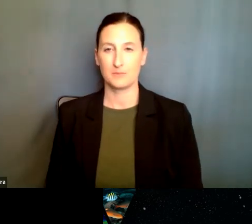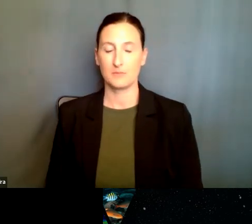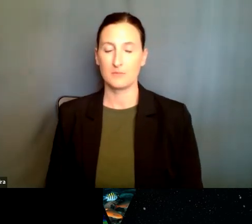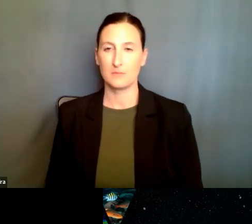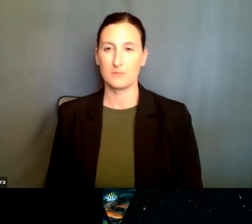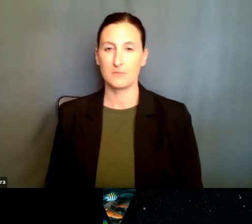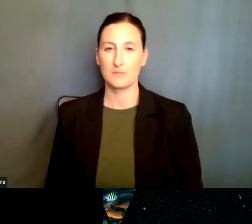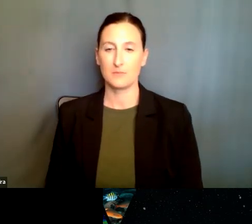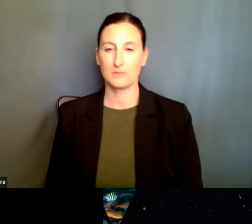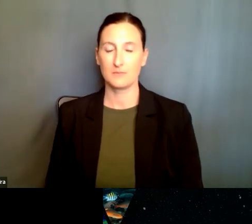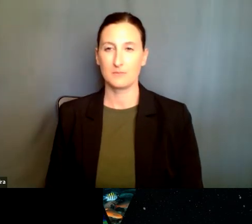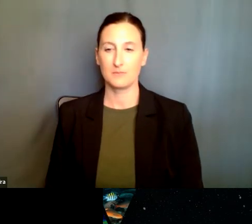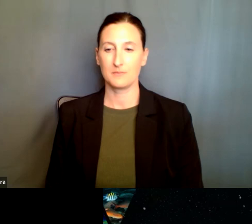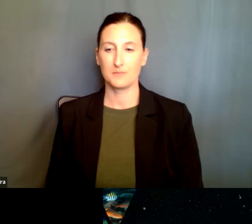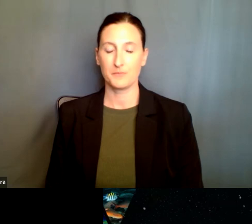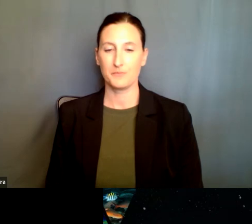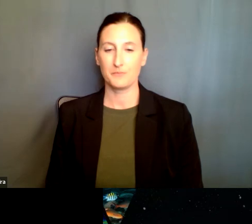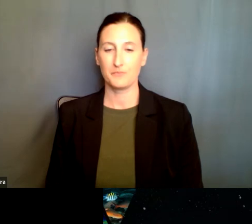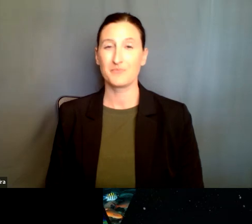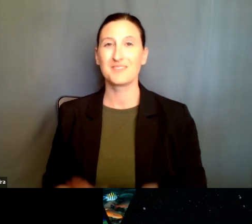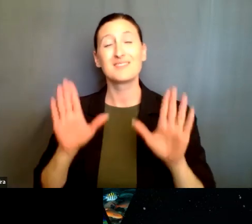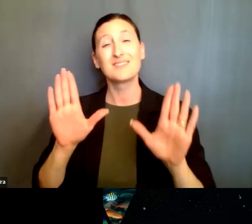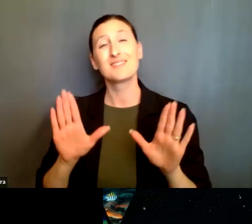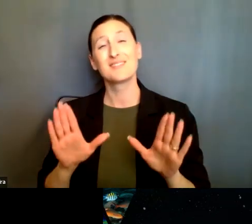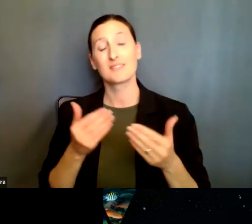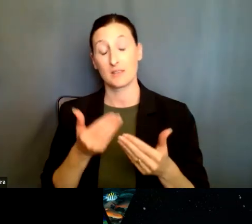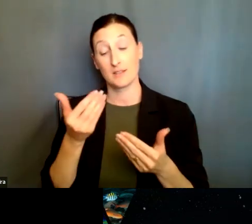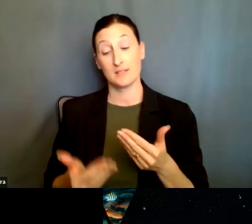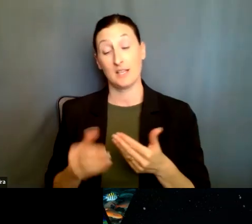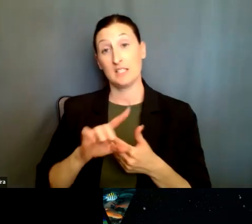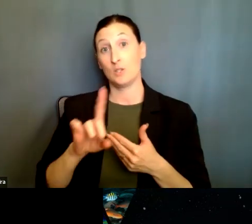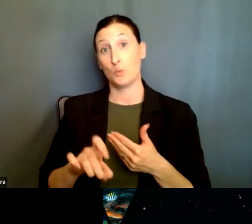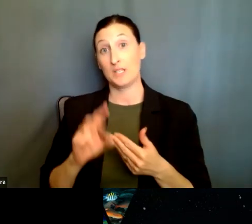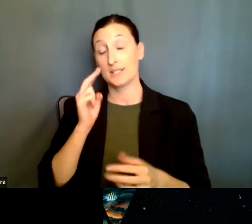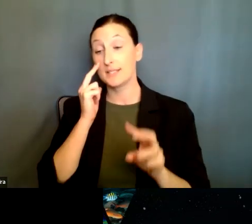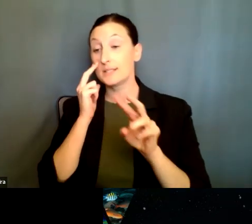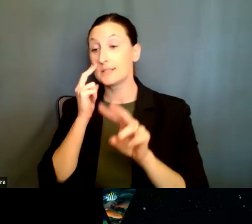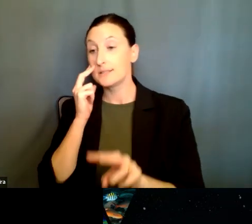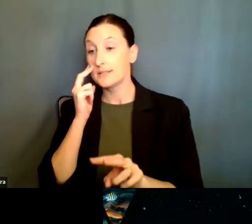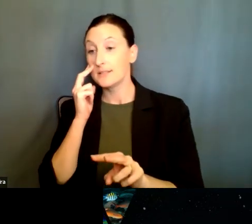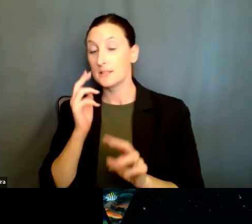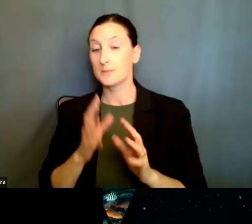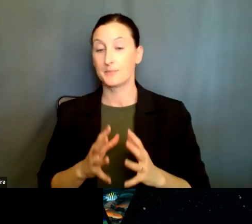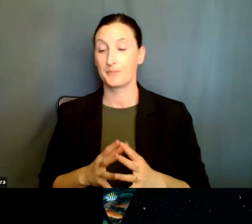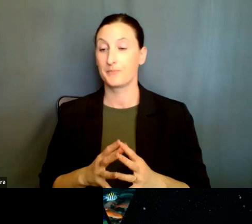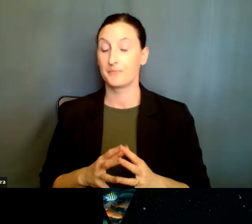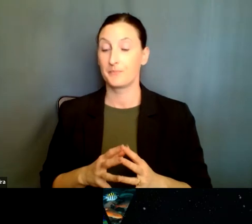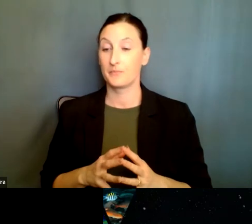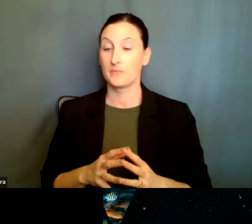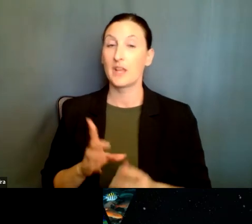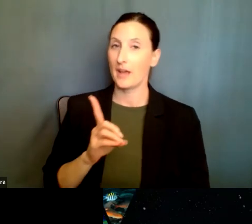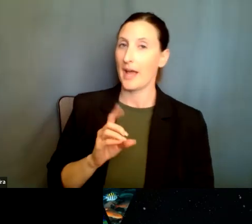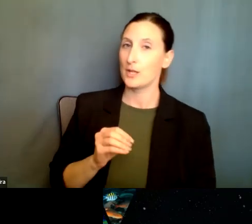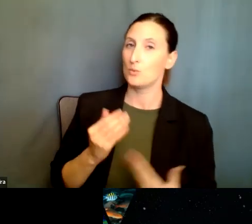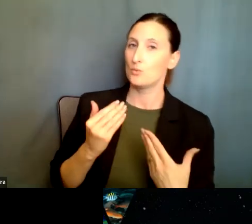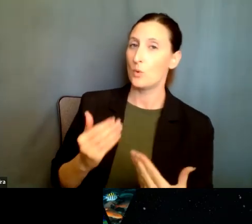Okay, great. Um, so the next question I see, and, um, I do encourage folks to, um, enter in